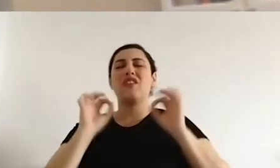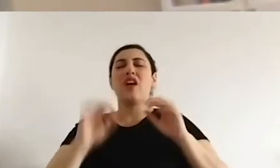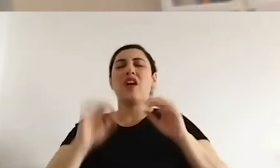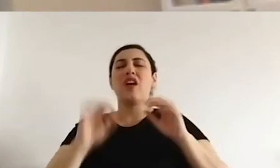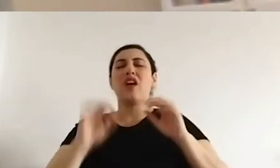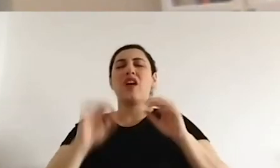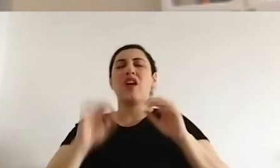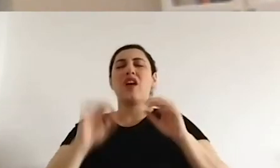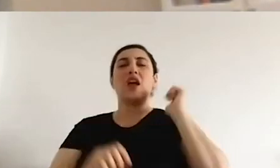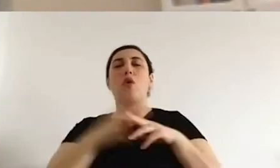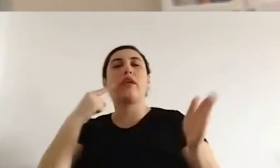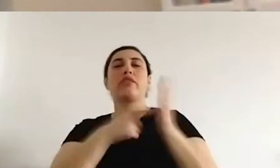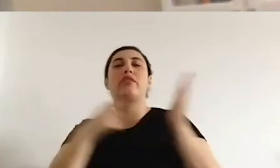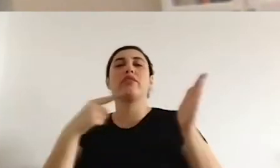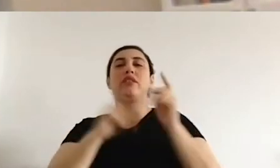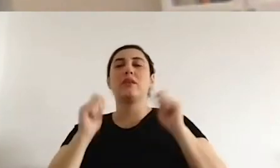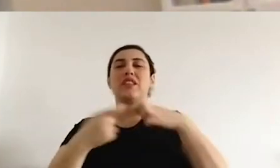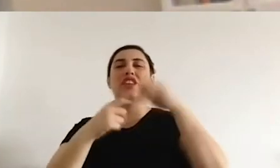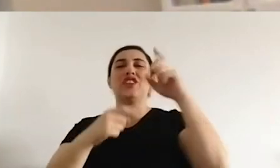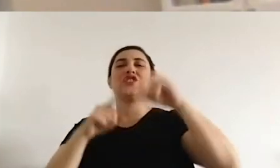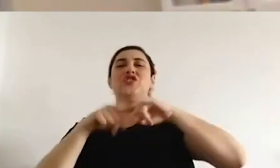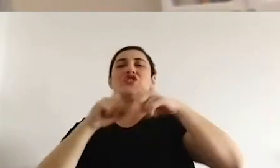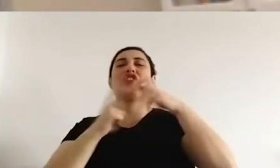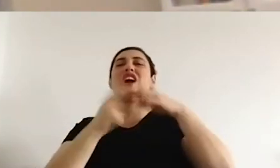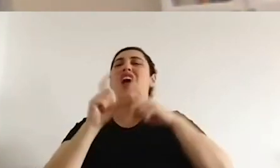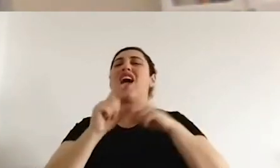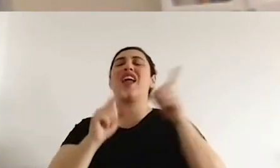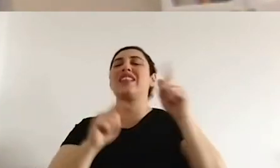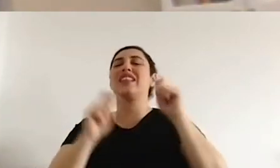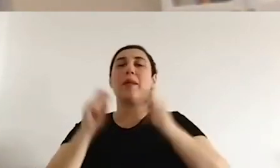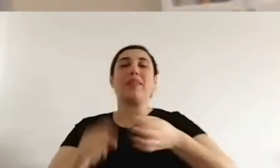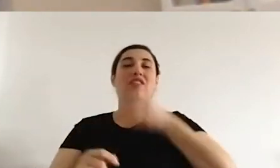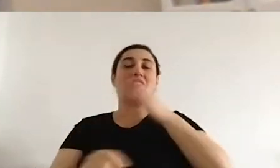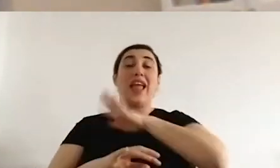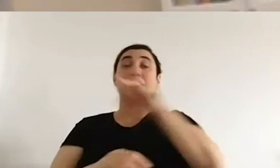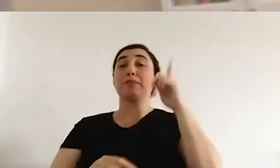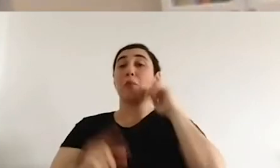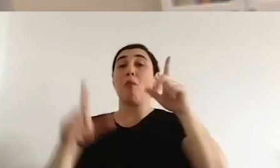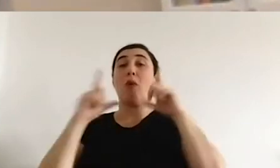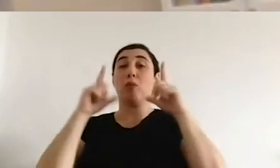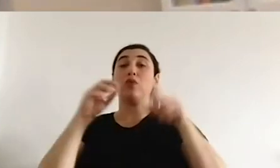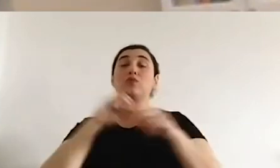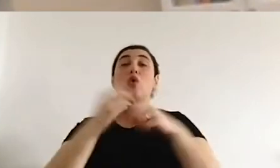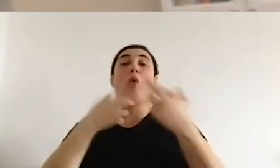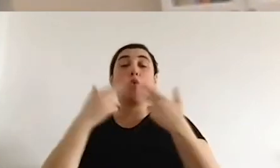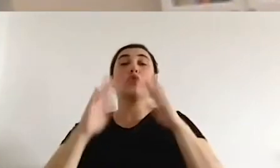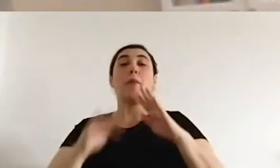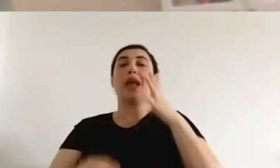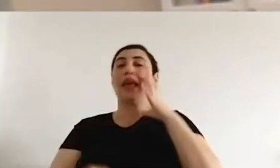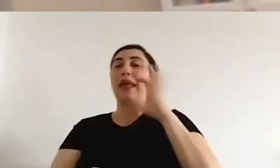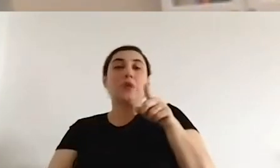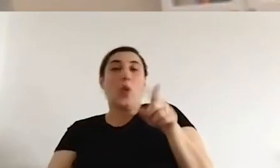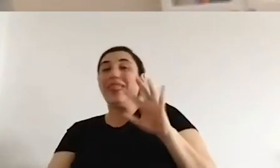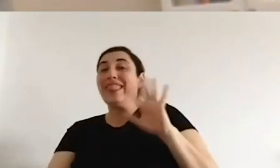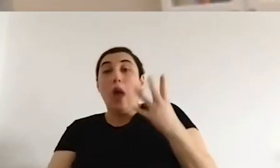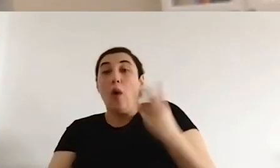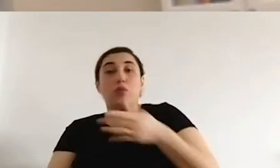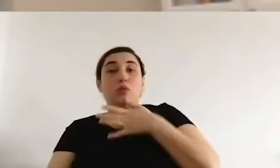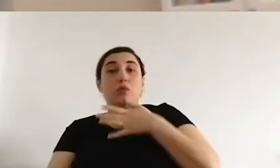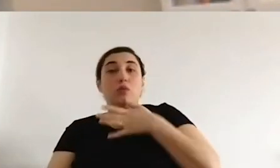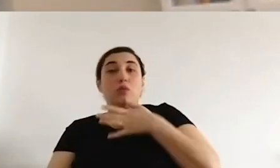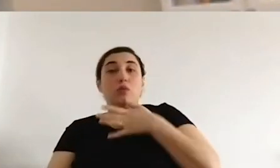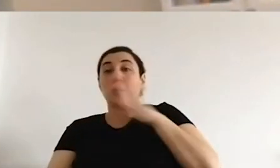authoritarianism. Richard Hofstadt once said, everyone talks about populism, but no one is able to define what populism is.